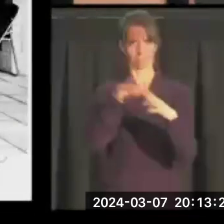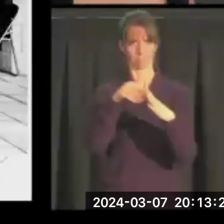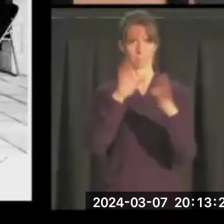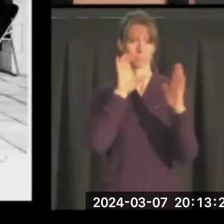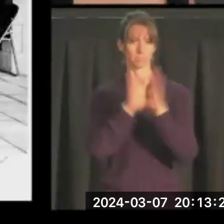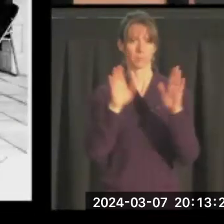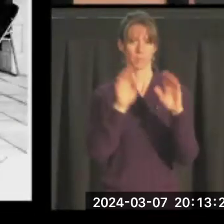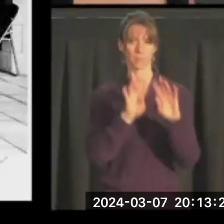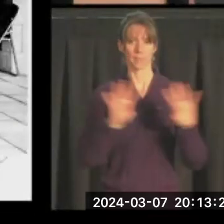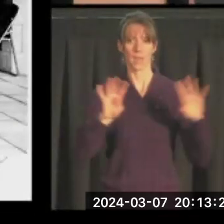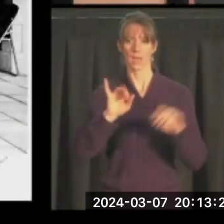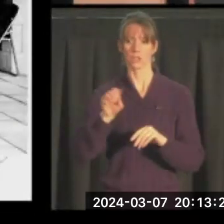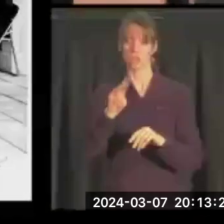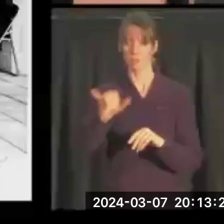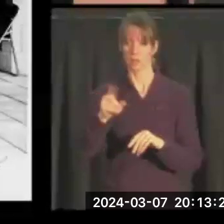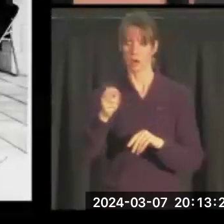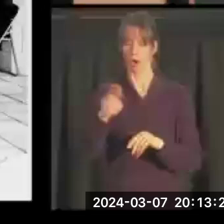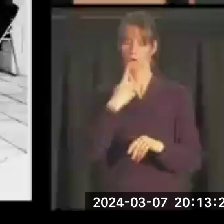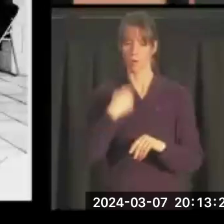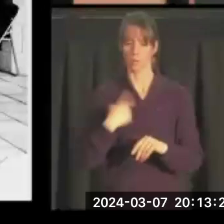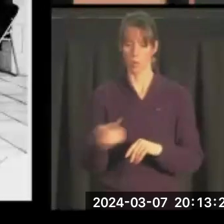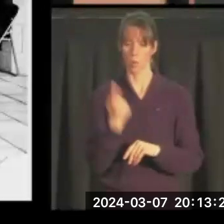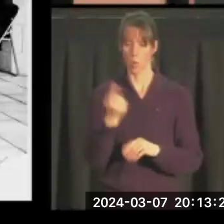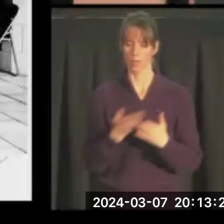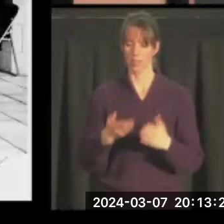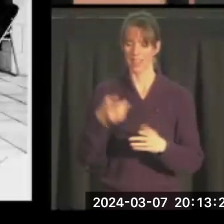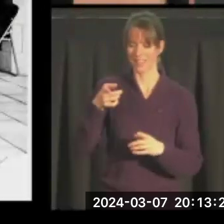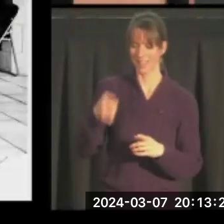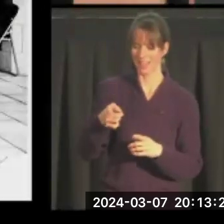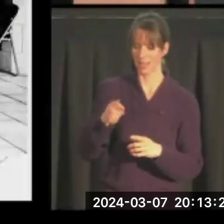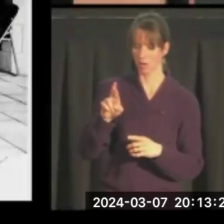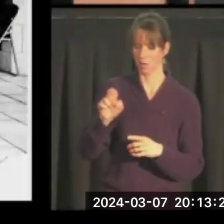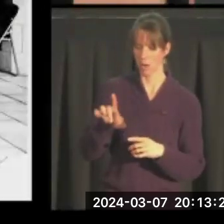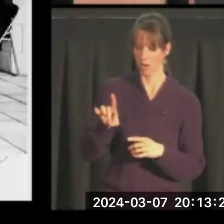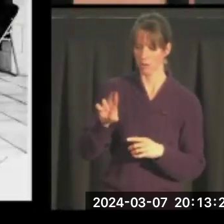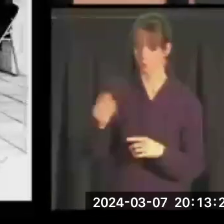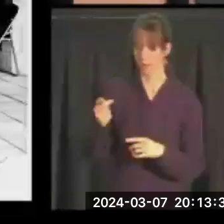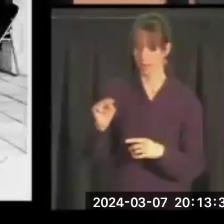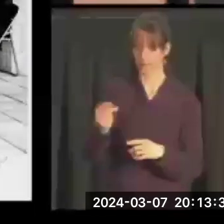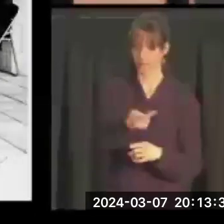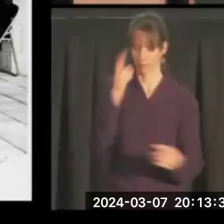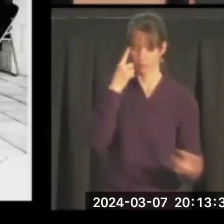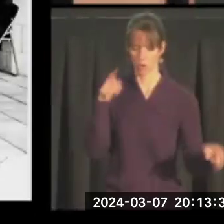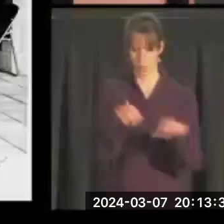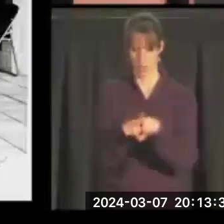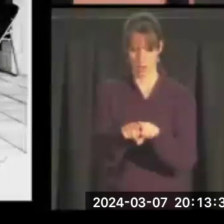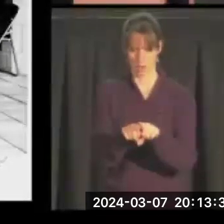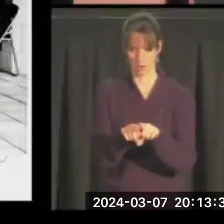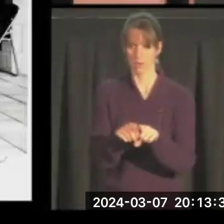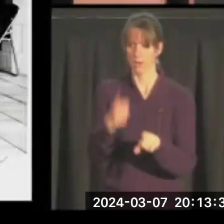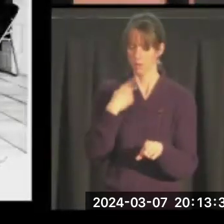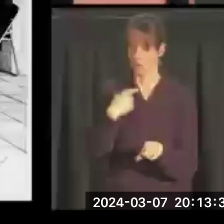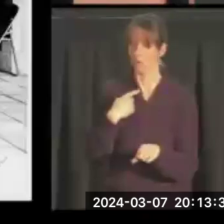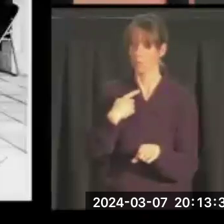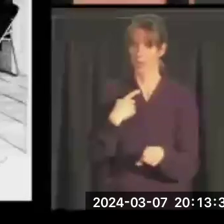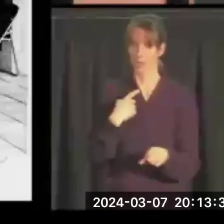Jimmy Carter told me that there was only one thing that he and Ronald Reagan ever agreed upon. Jimmy told me that